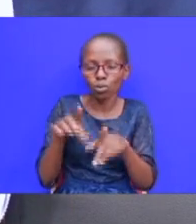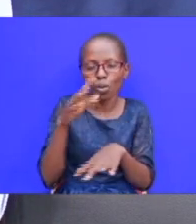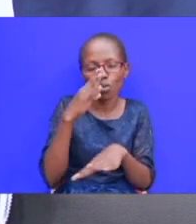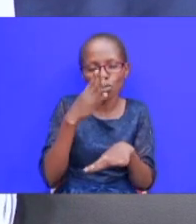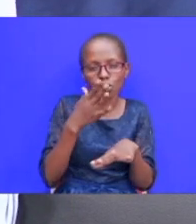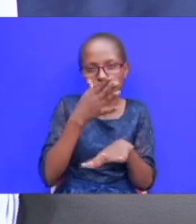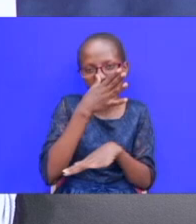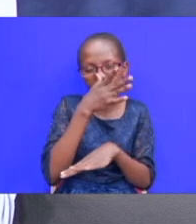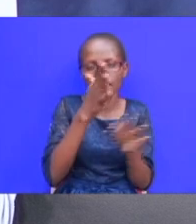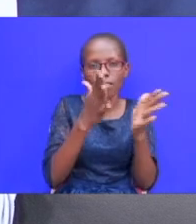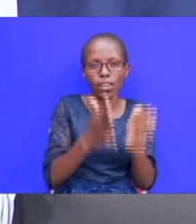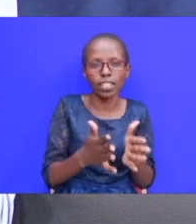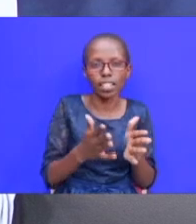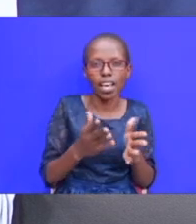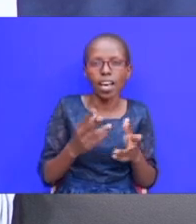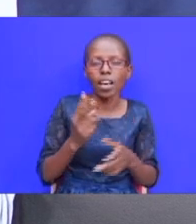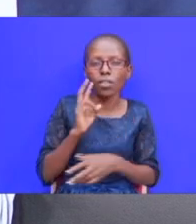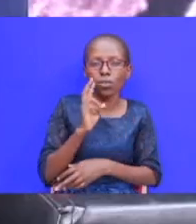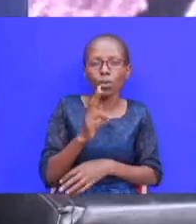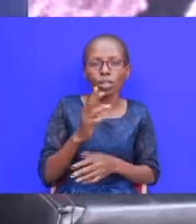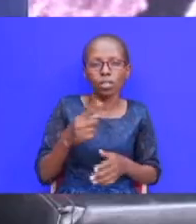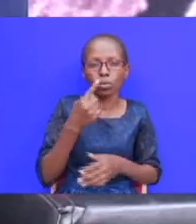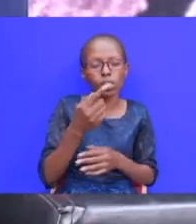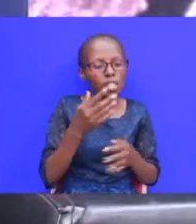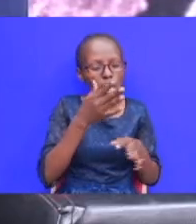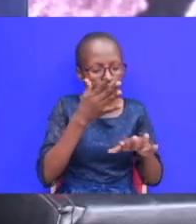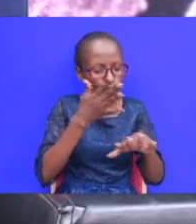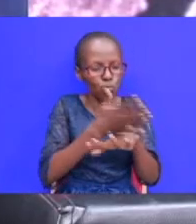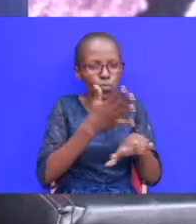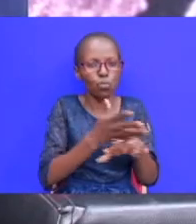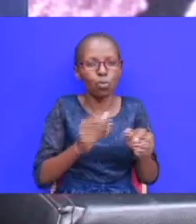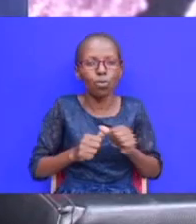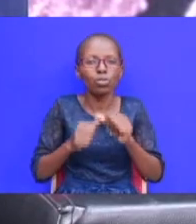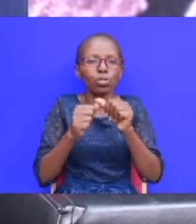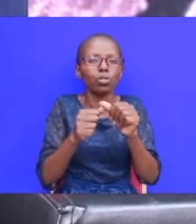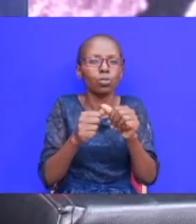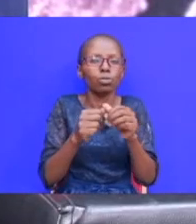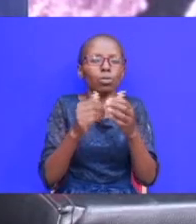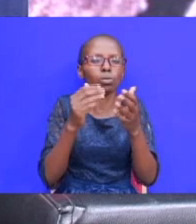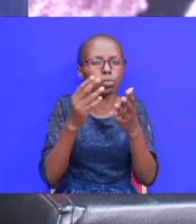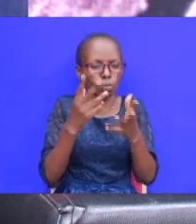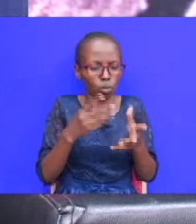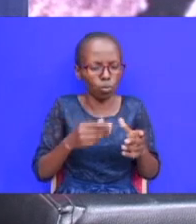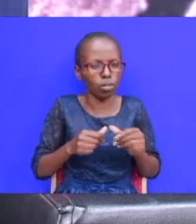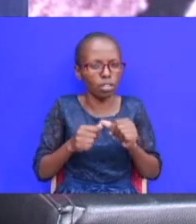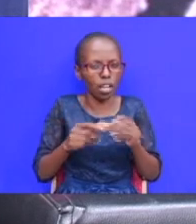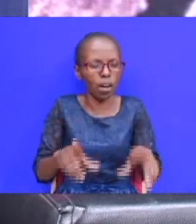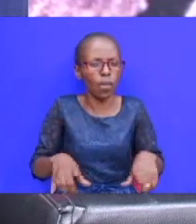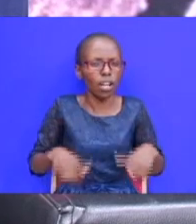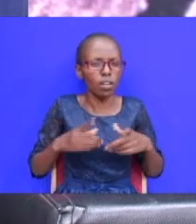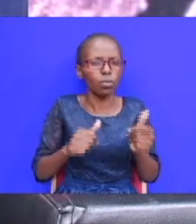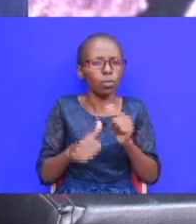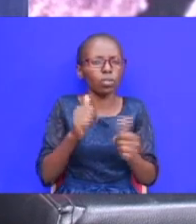beloved we realized that deception continues to play a major role in the discourses that we are learning that